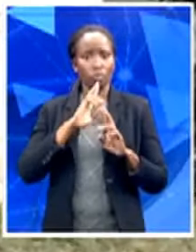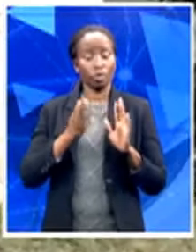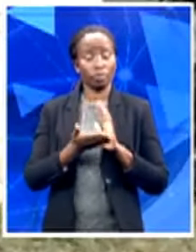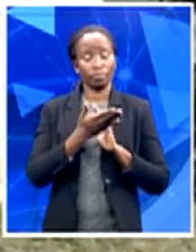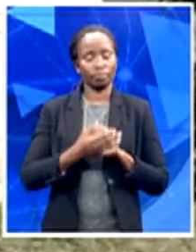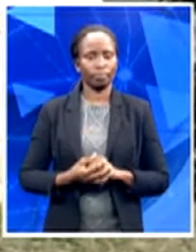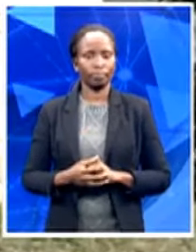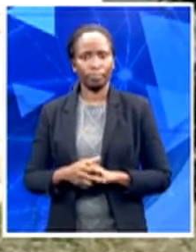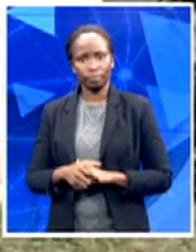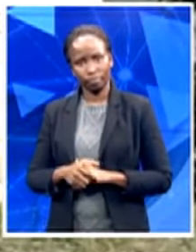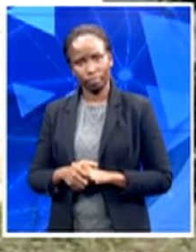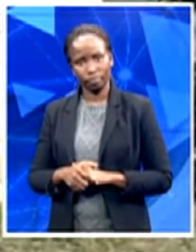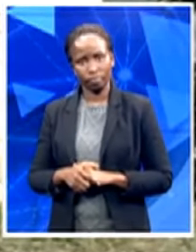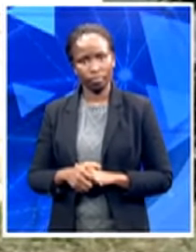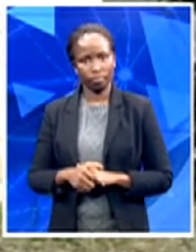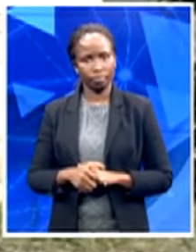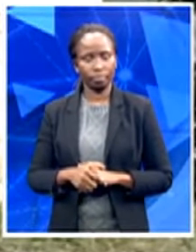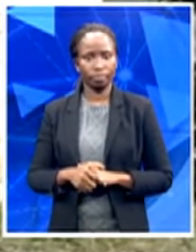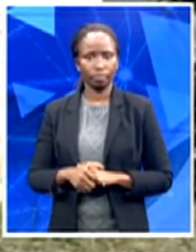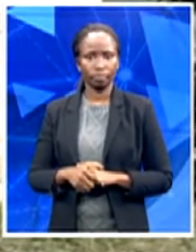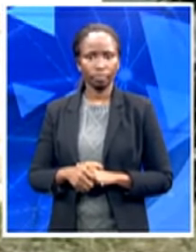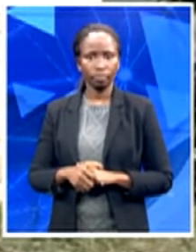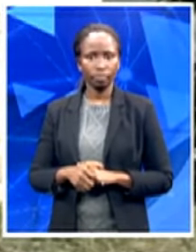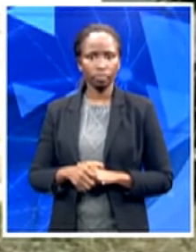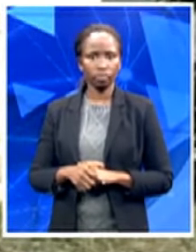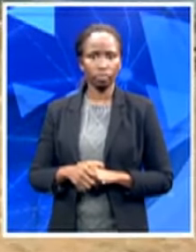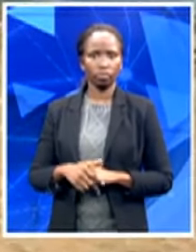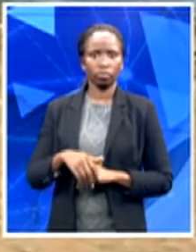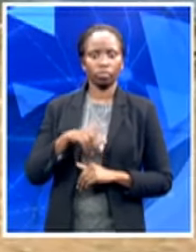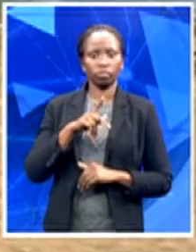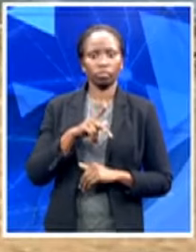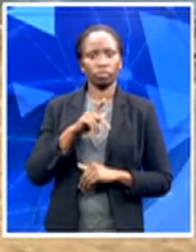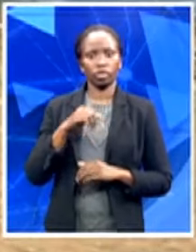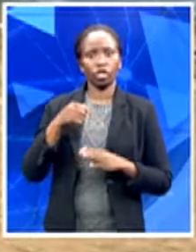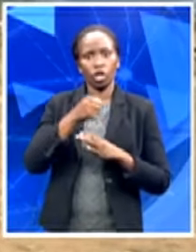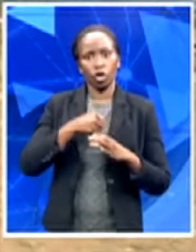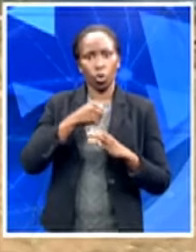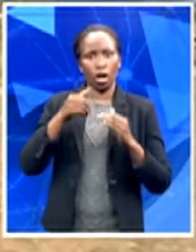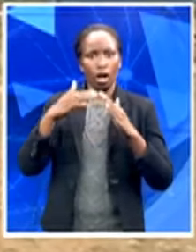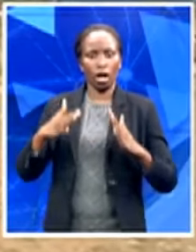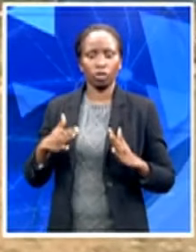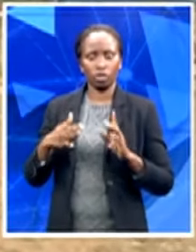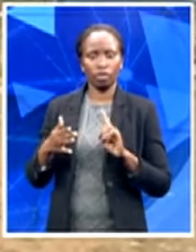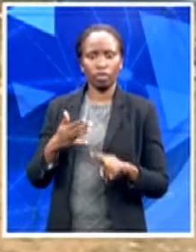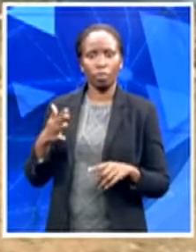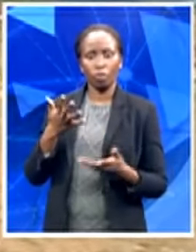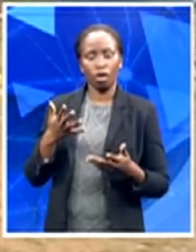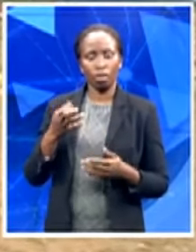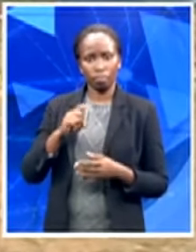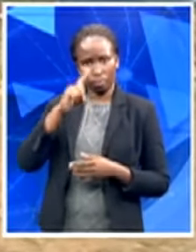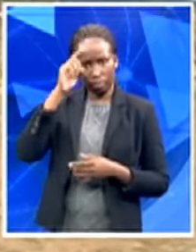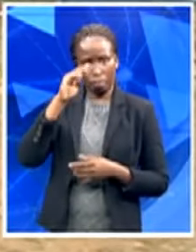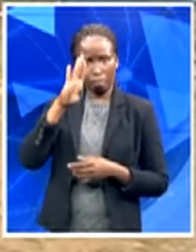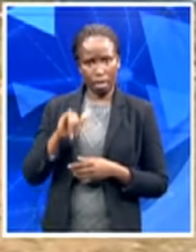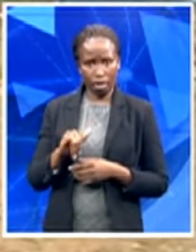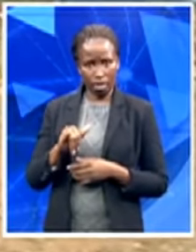Cookhouse, about an hour's drive from the Nelson Mandela Bay Metro. The severe levels of poverty here